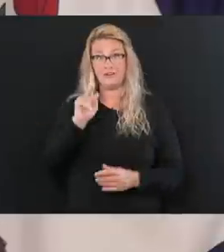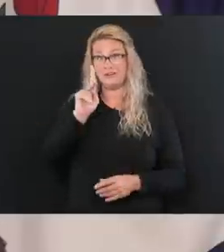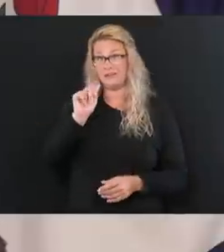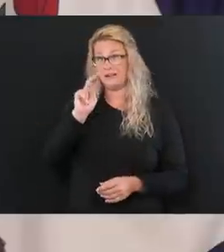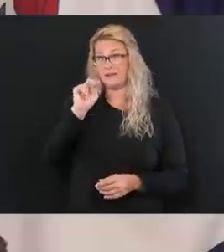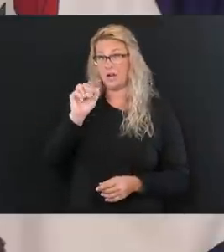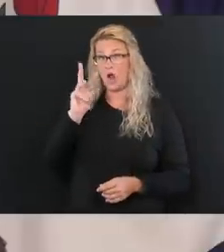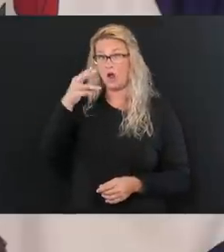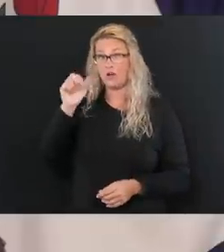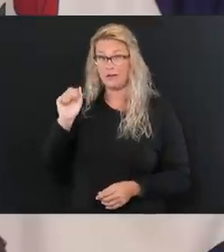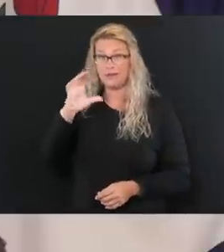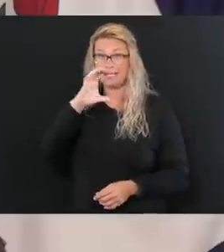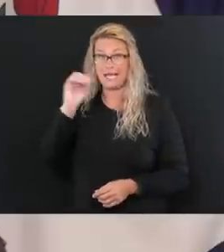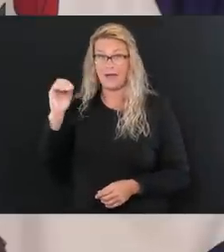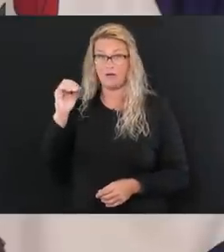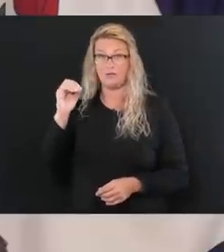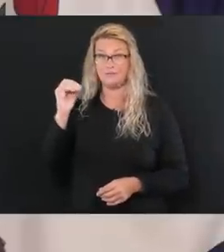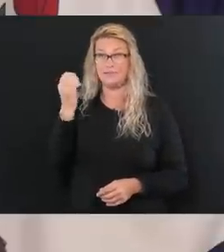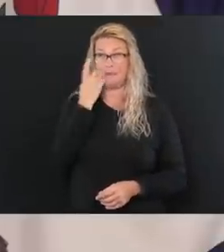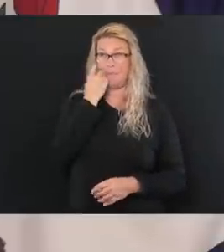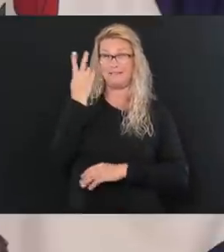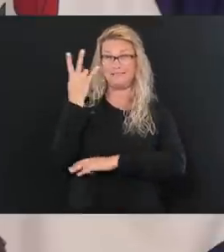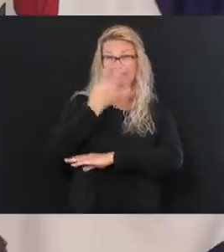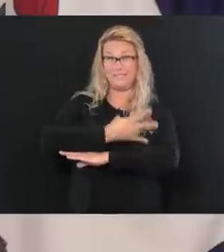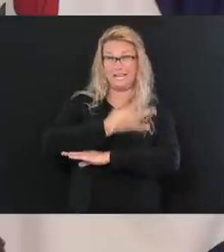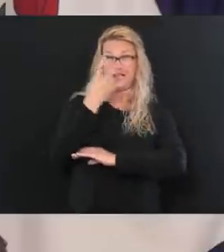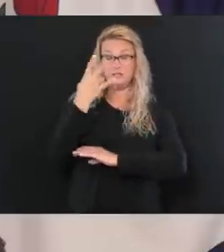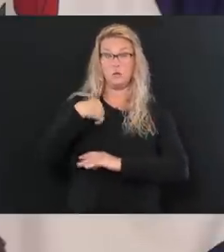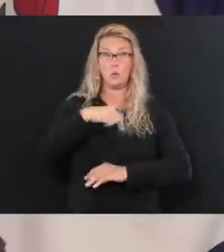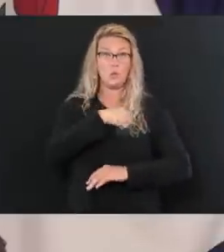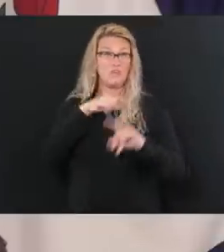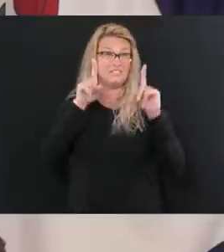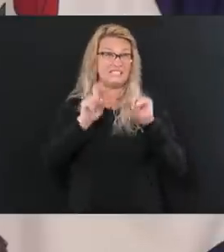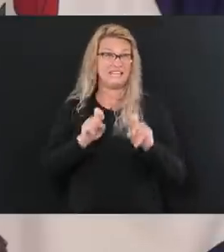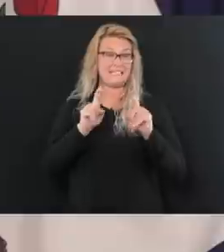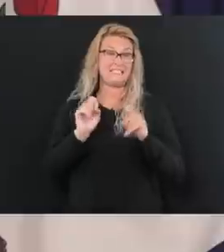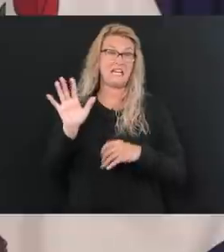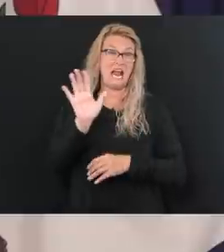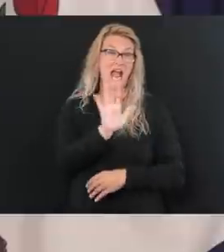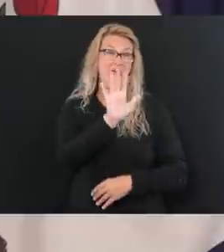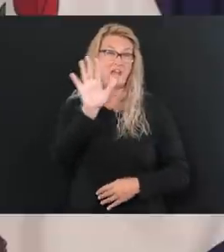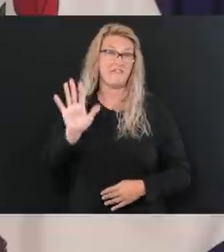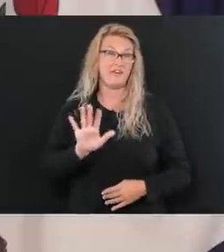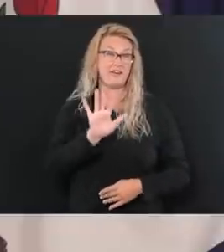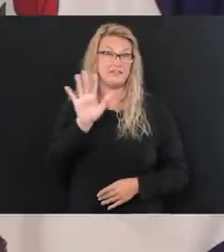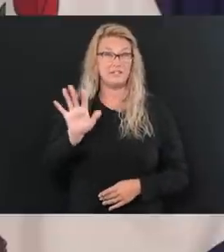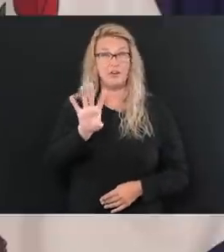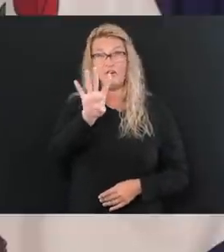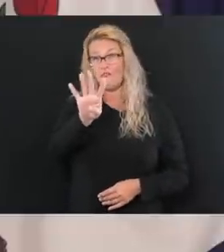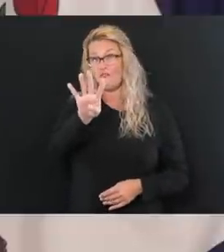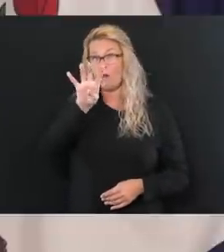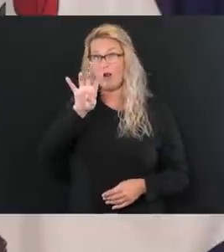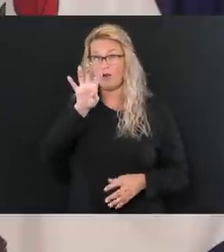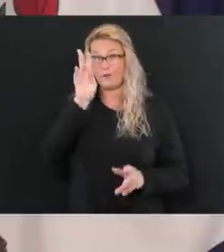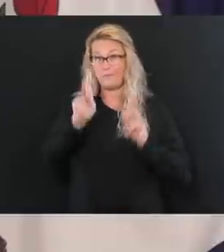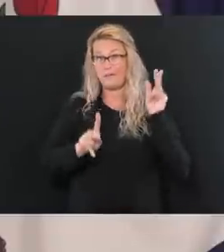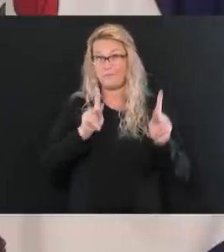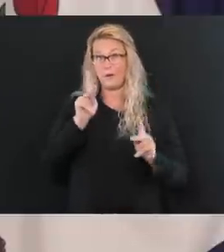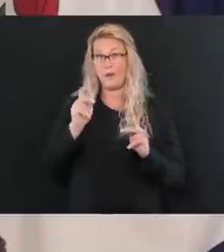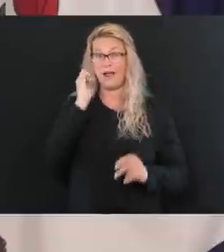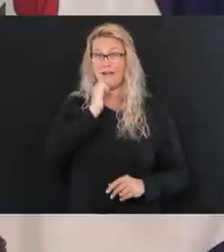in the last seven days, we have tested an average of 400 people a day.